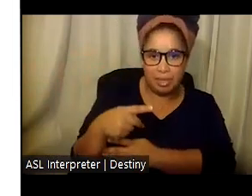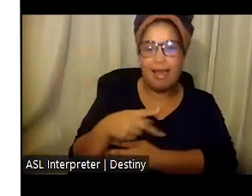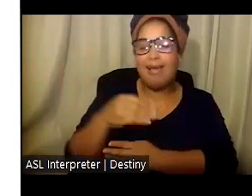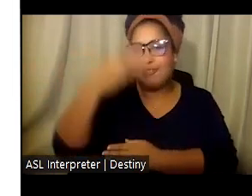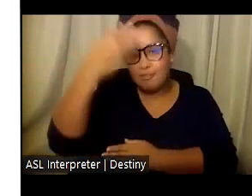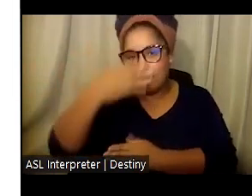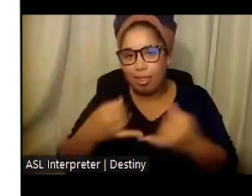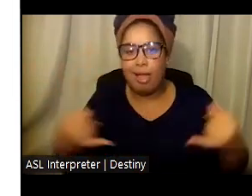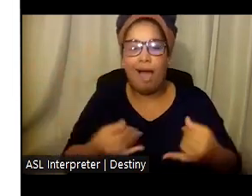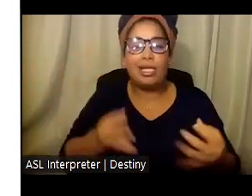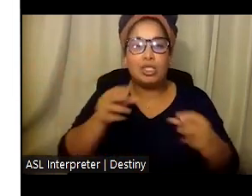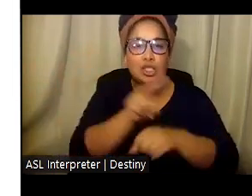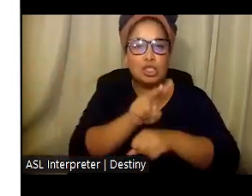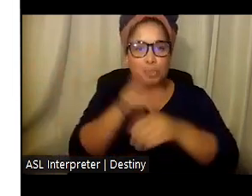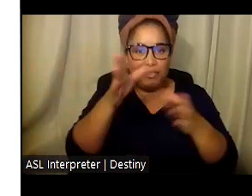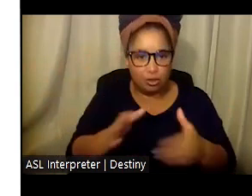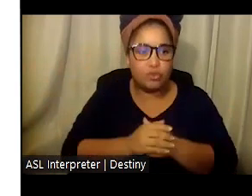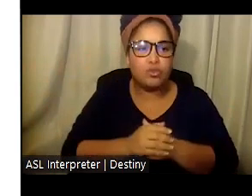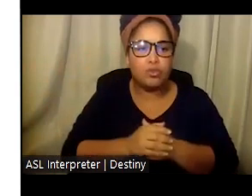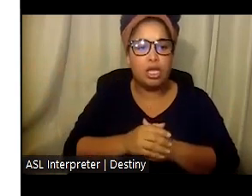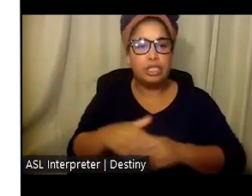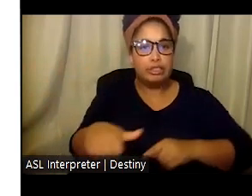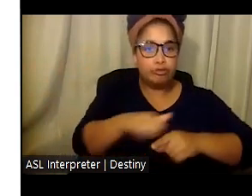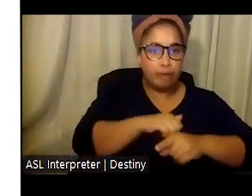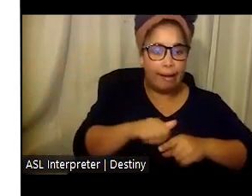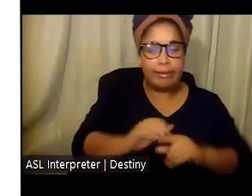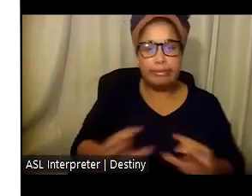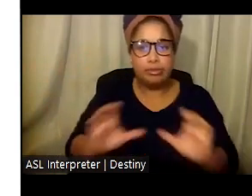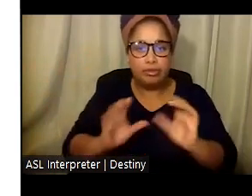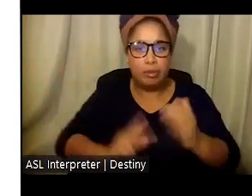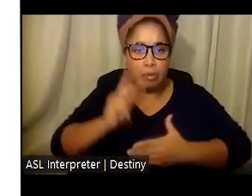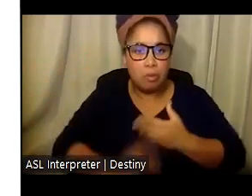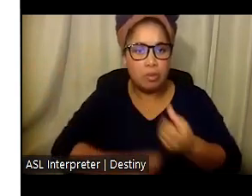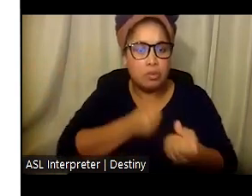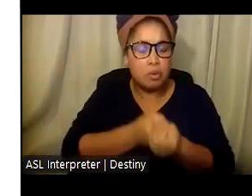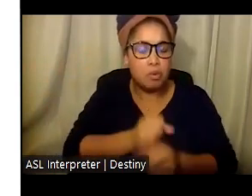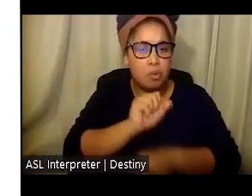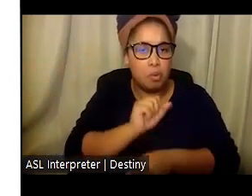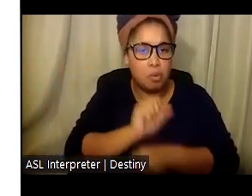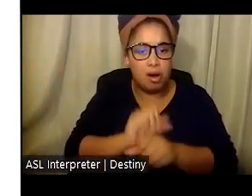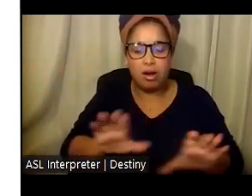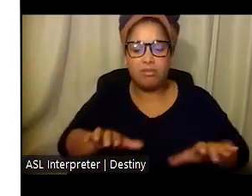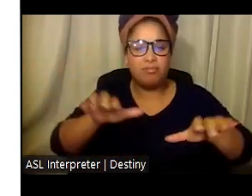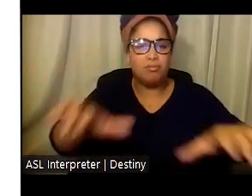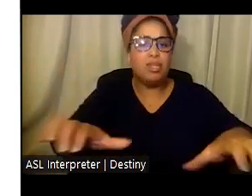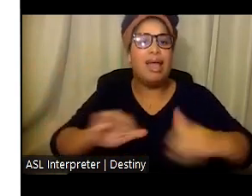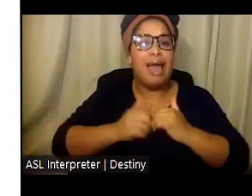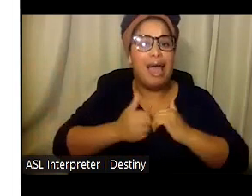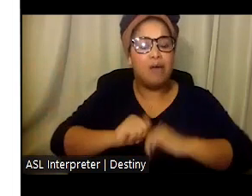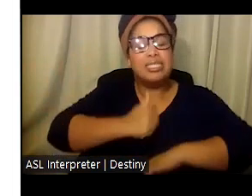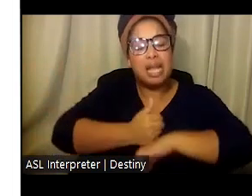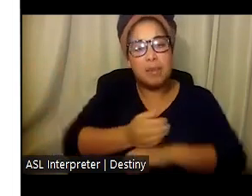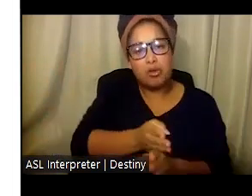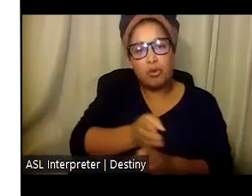supervisors. This training and certification program supports the workforce with the creation of a career pathway,